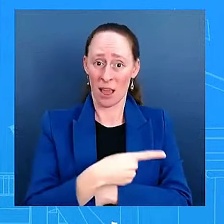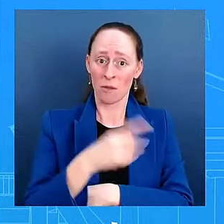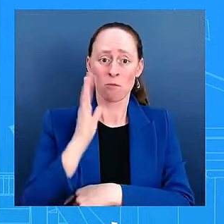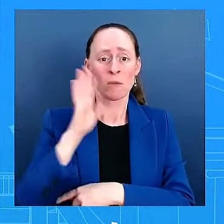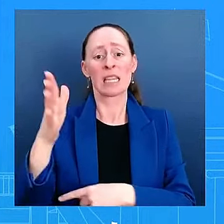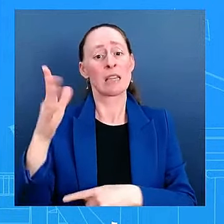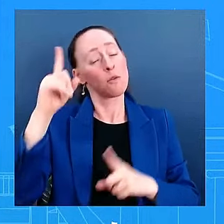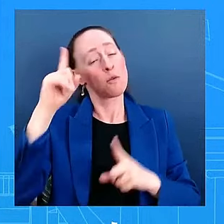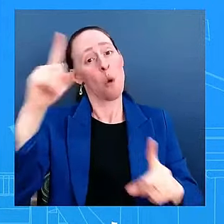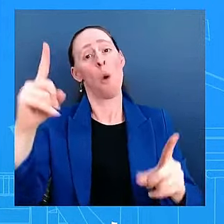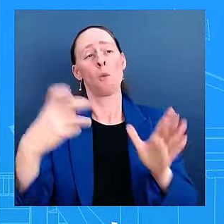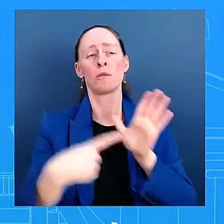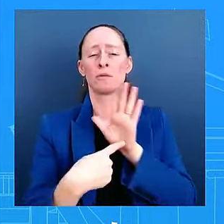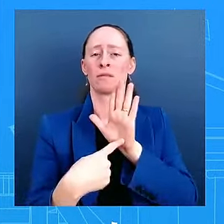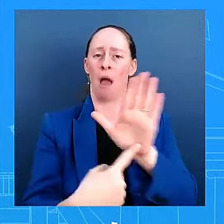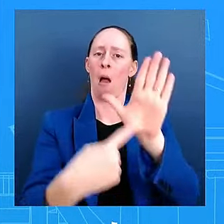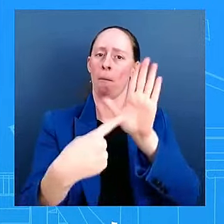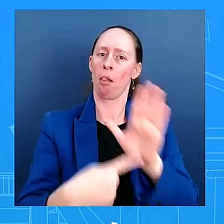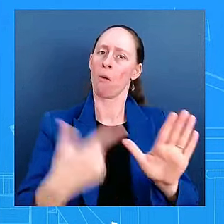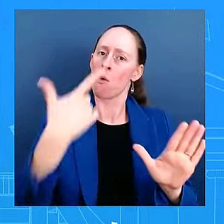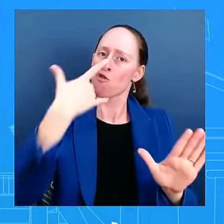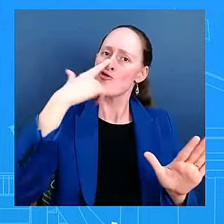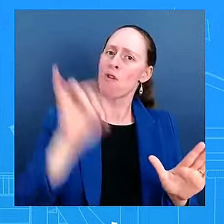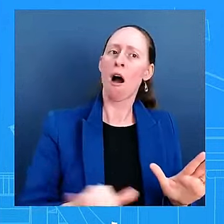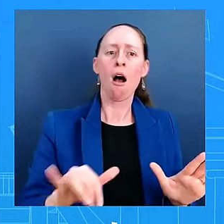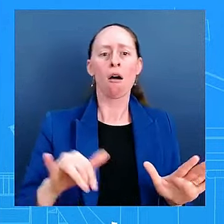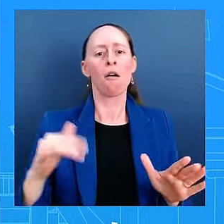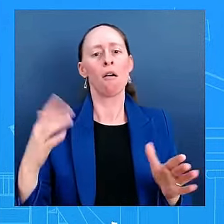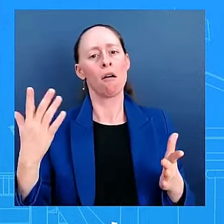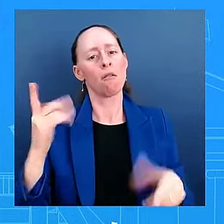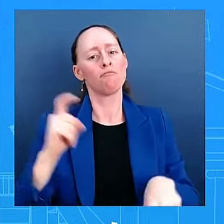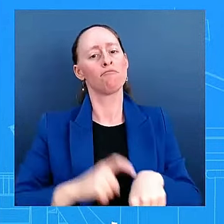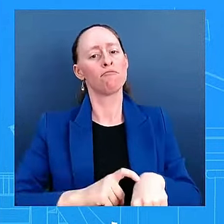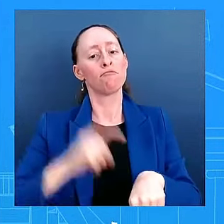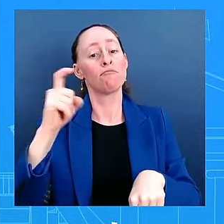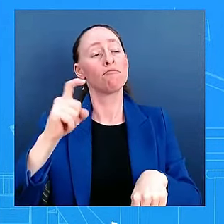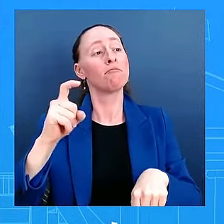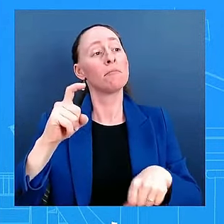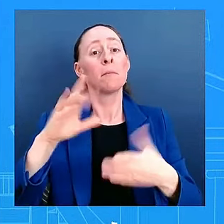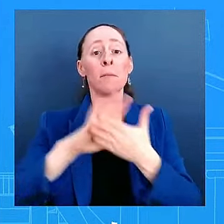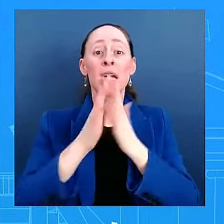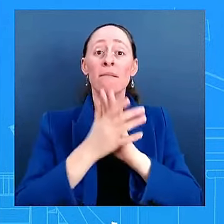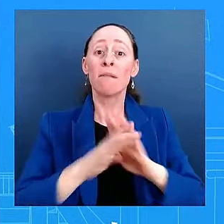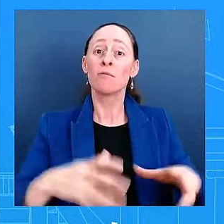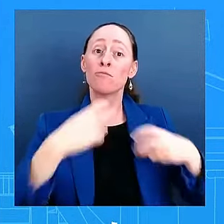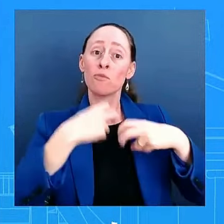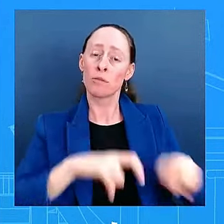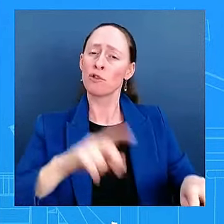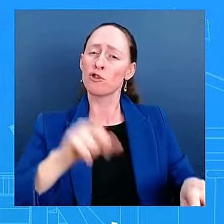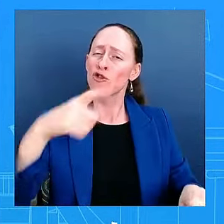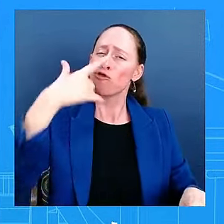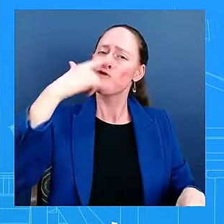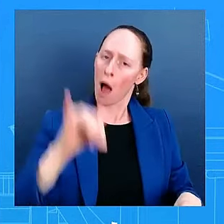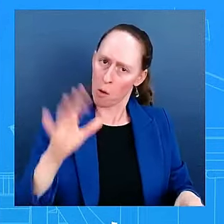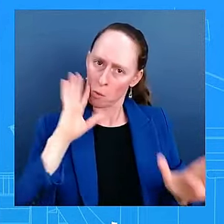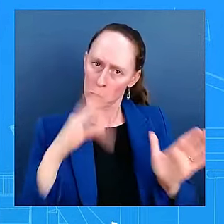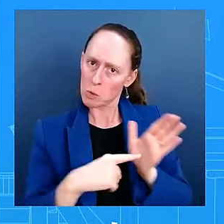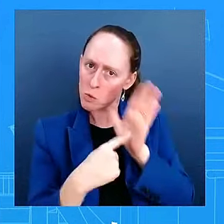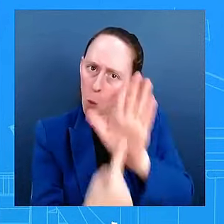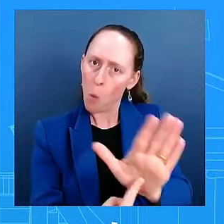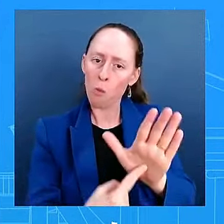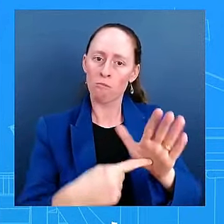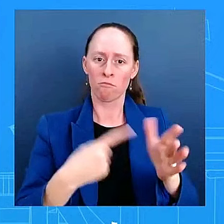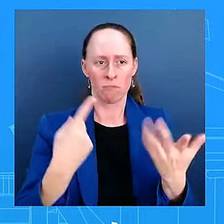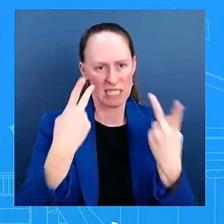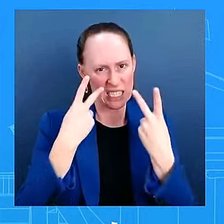of power. That's why we keep talking about the importance of the election system and the results, because he believes it's important to,